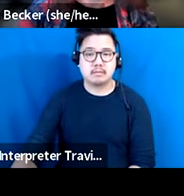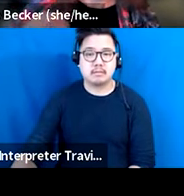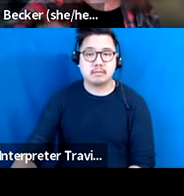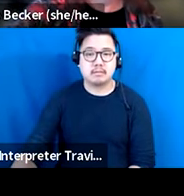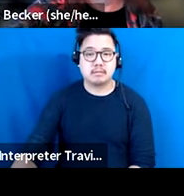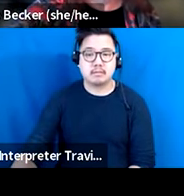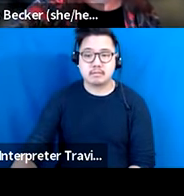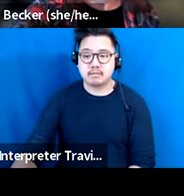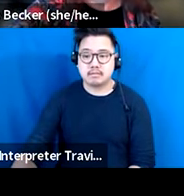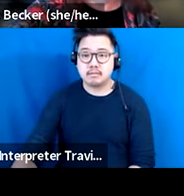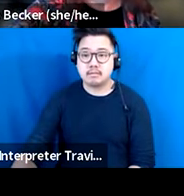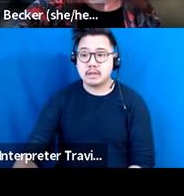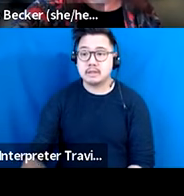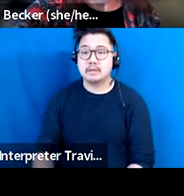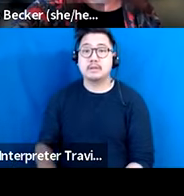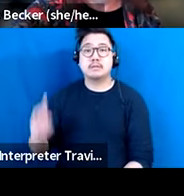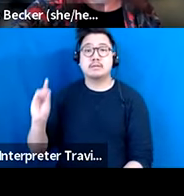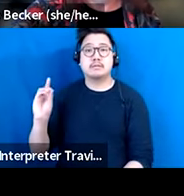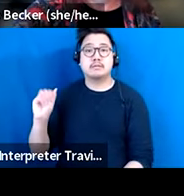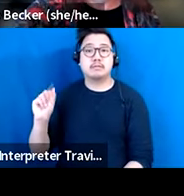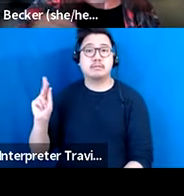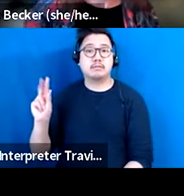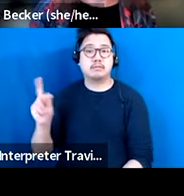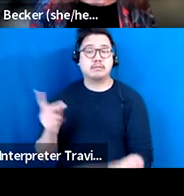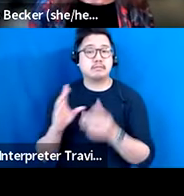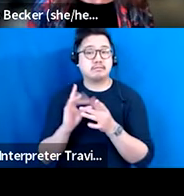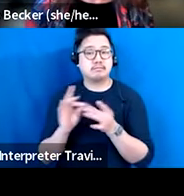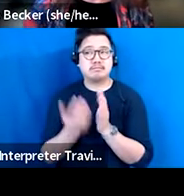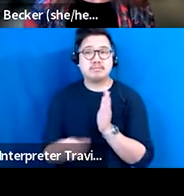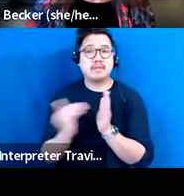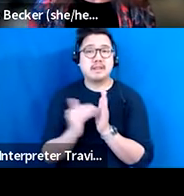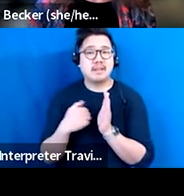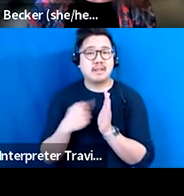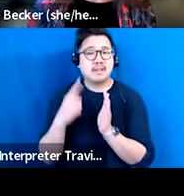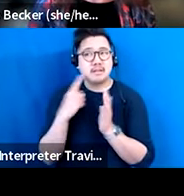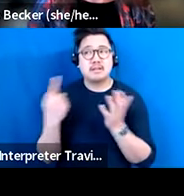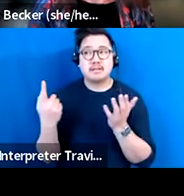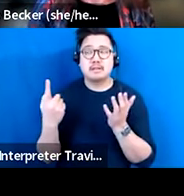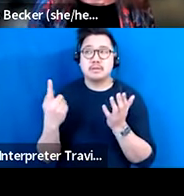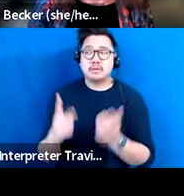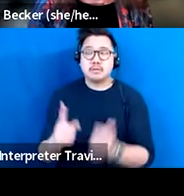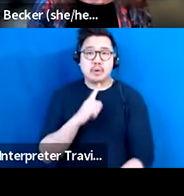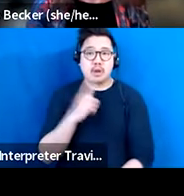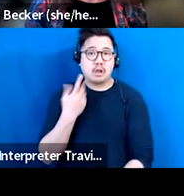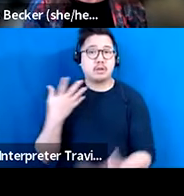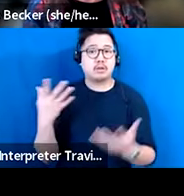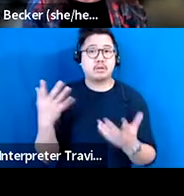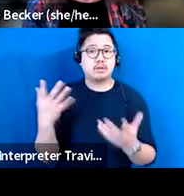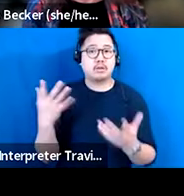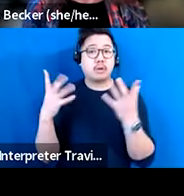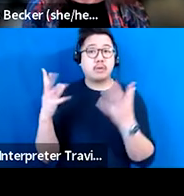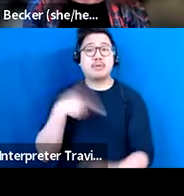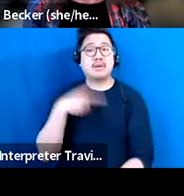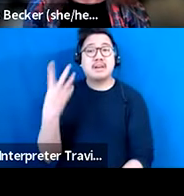Again, I think for us, it's been about getting out into the community. So the engagement isn't just about the